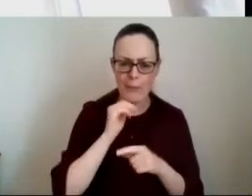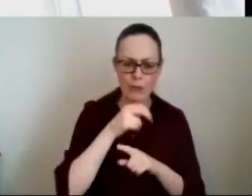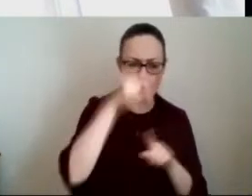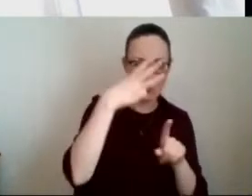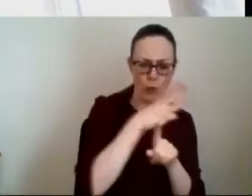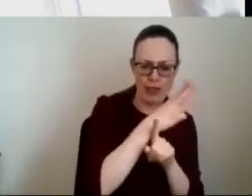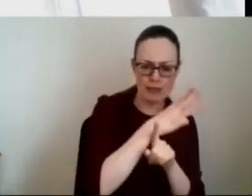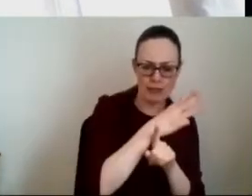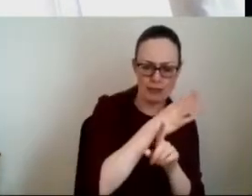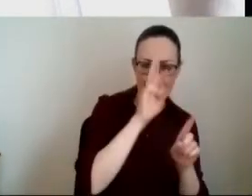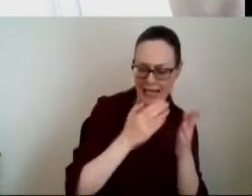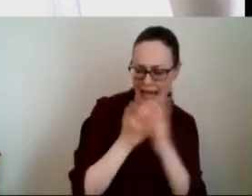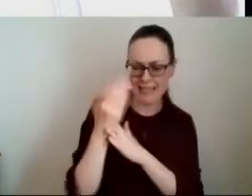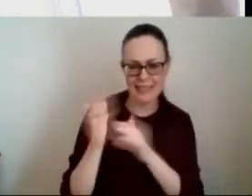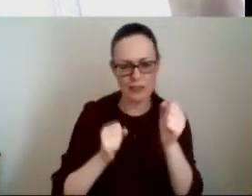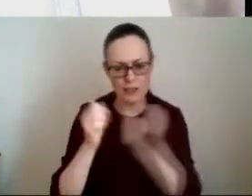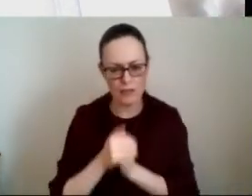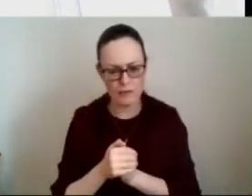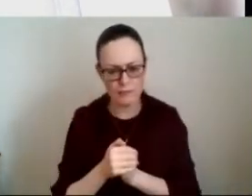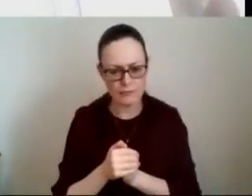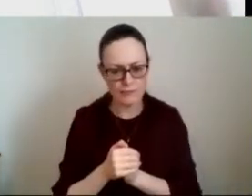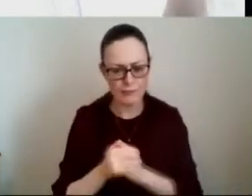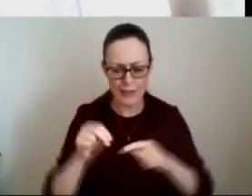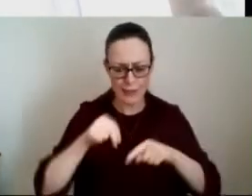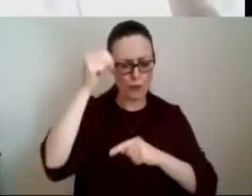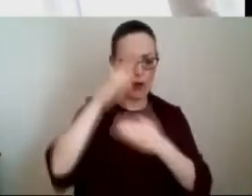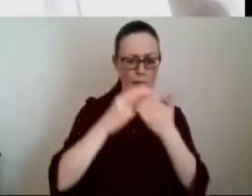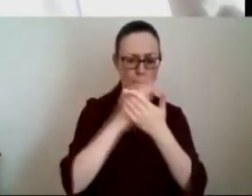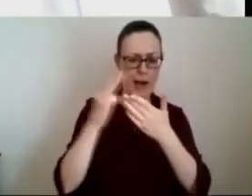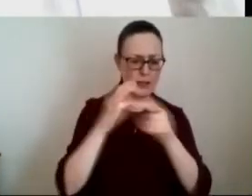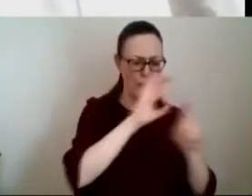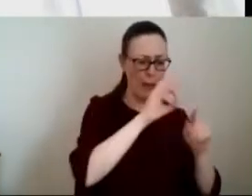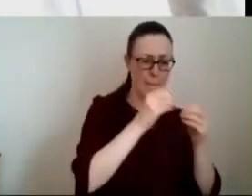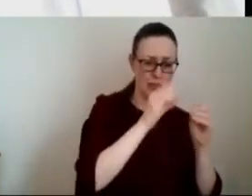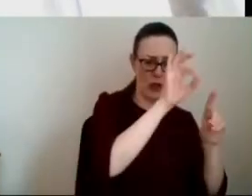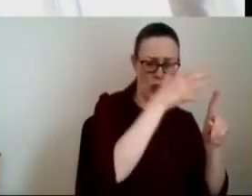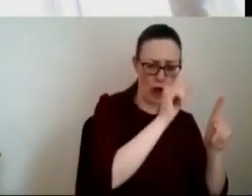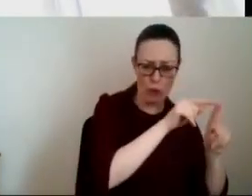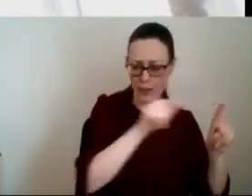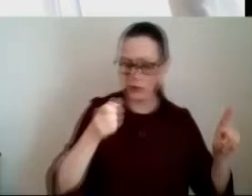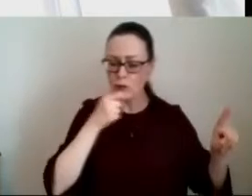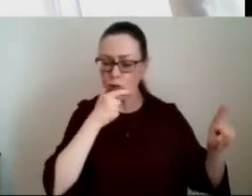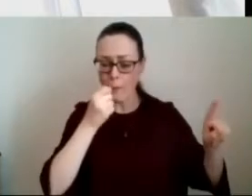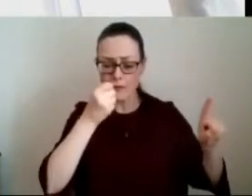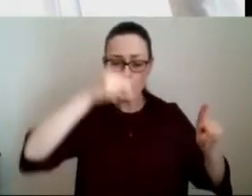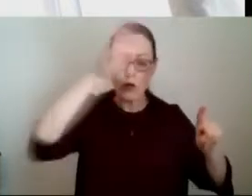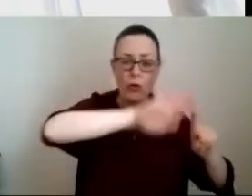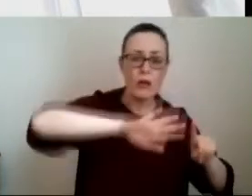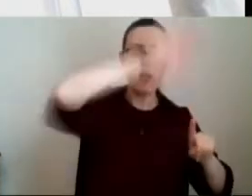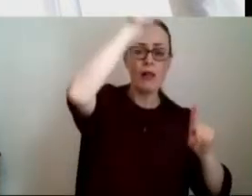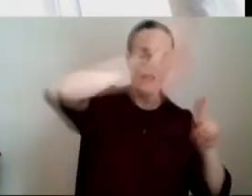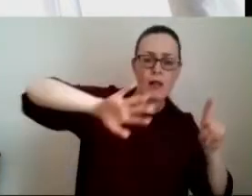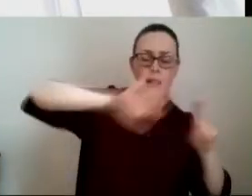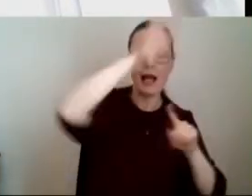how do we develop that the northern part of our country from galway to to dublin that line across the map all the way up for